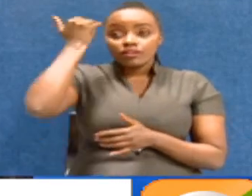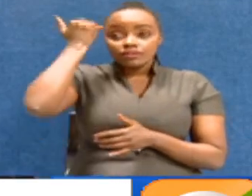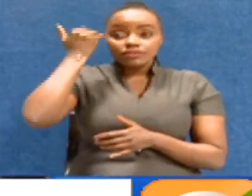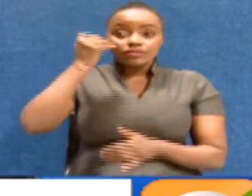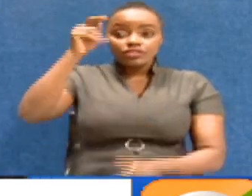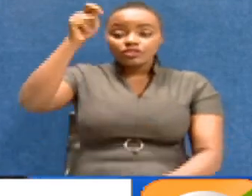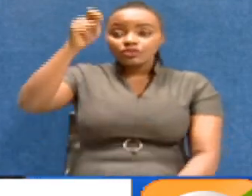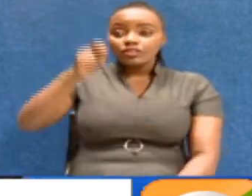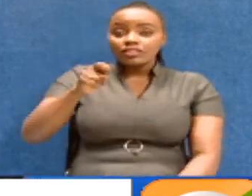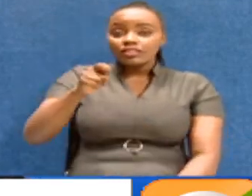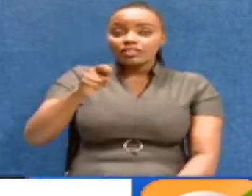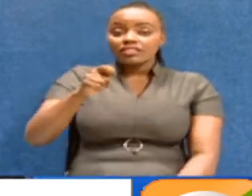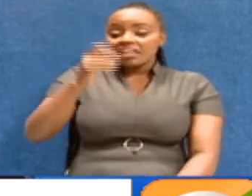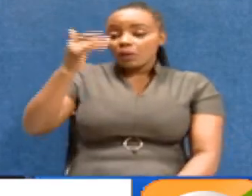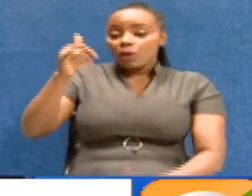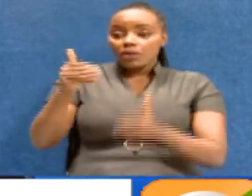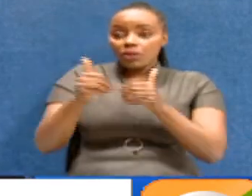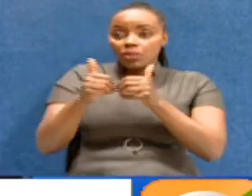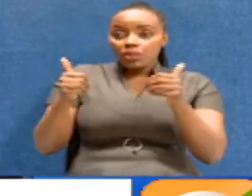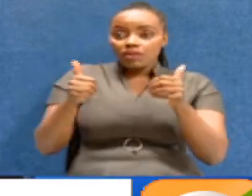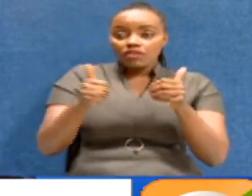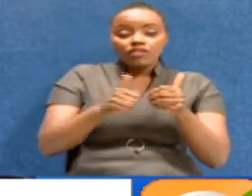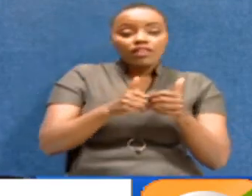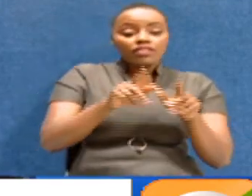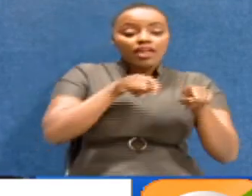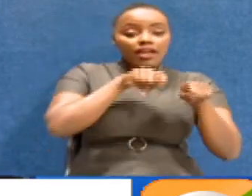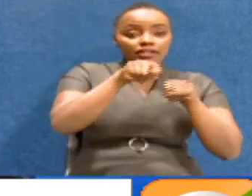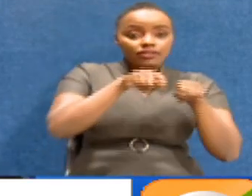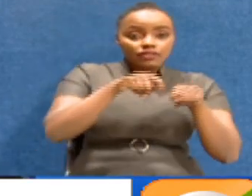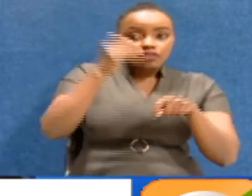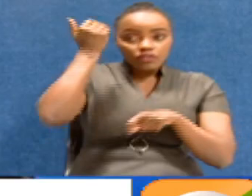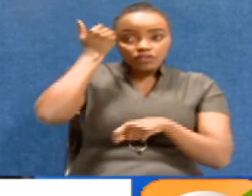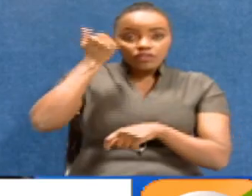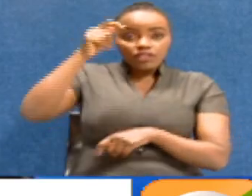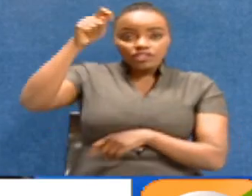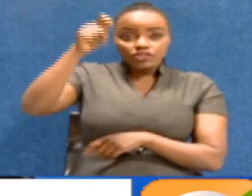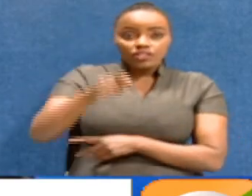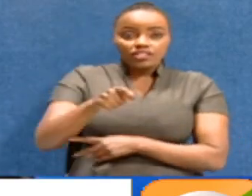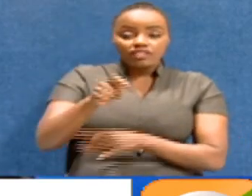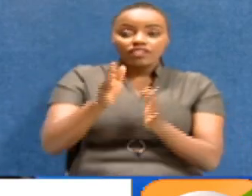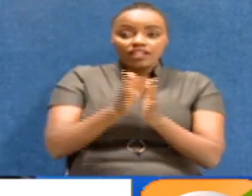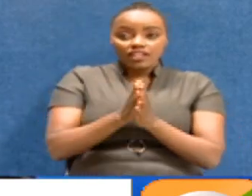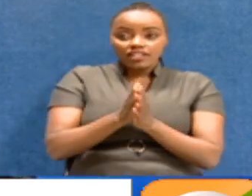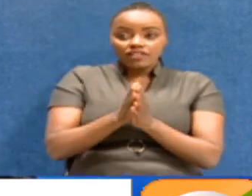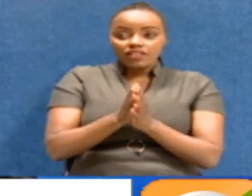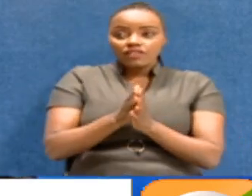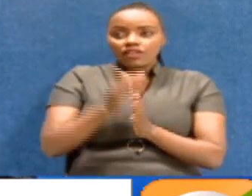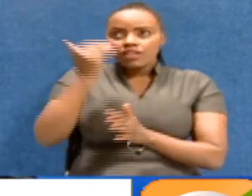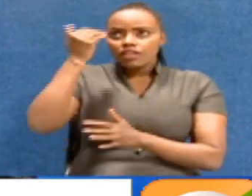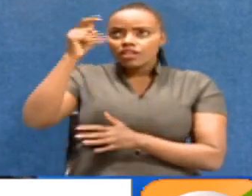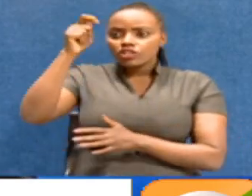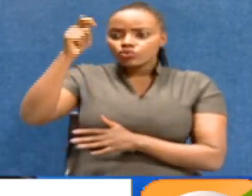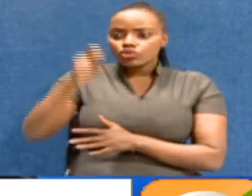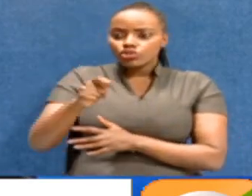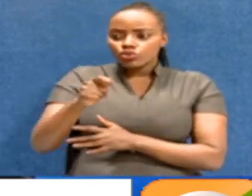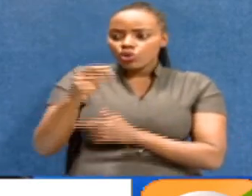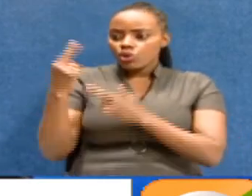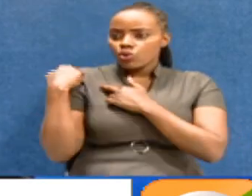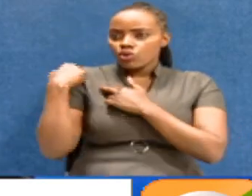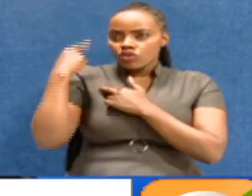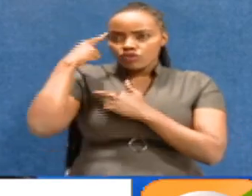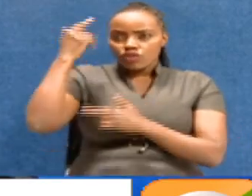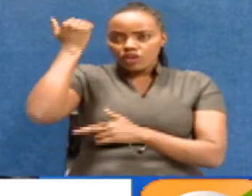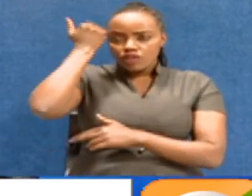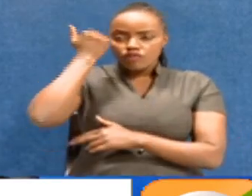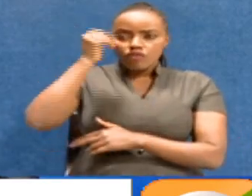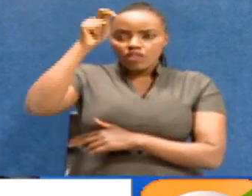you have faith to distinguish between the administrative role of a judge and the judicial role of a judge. So, most of